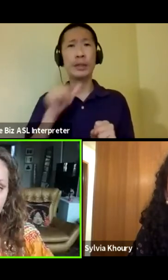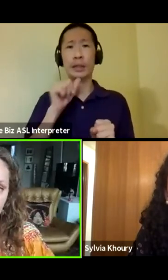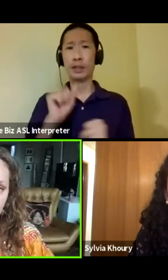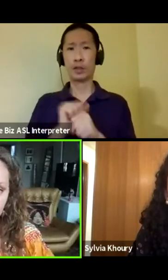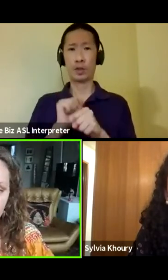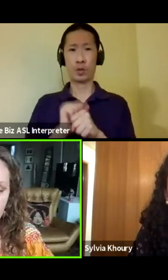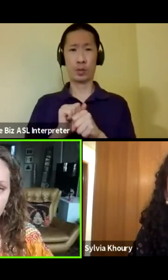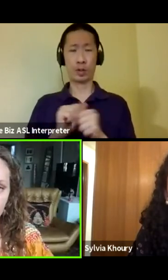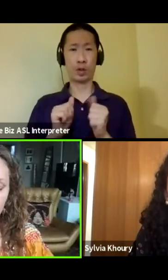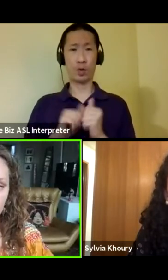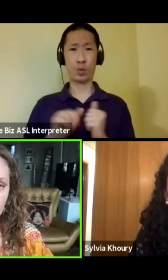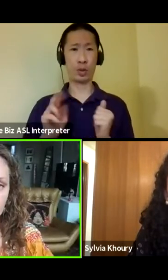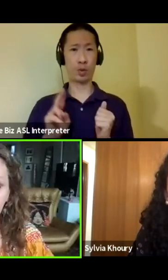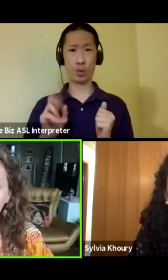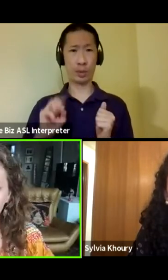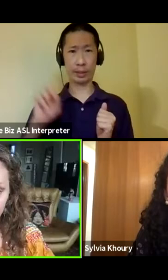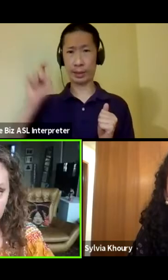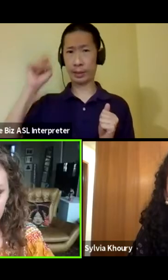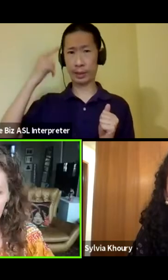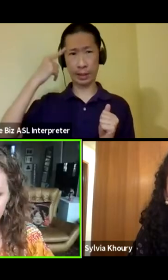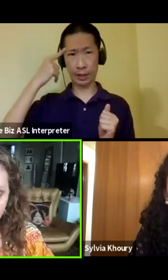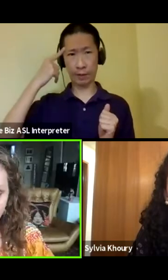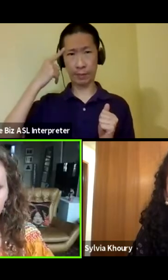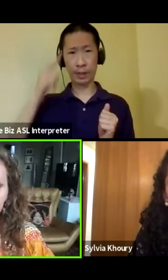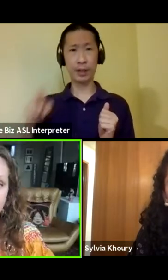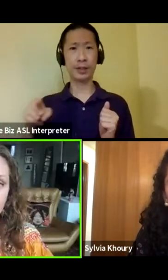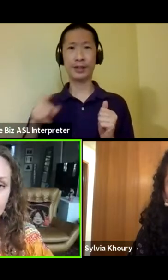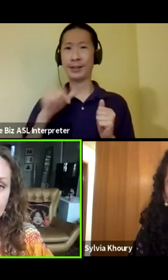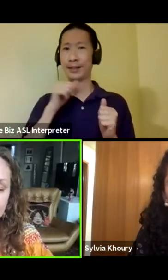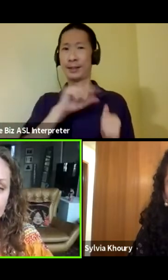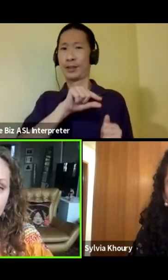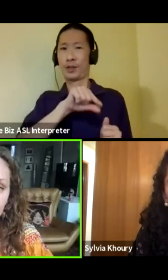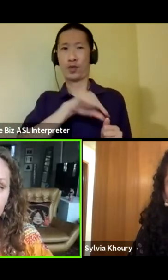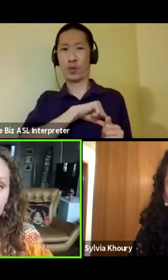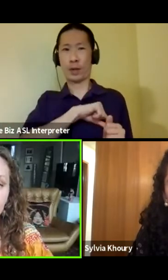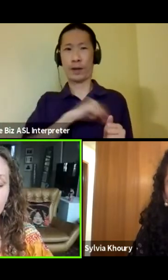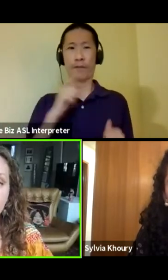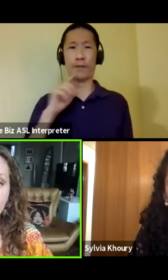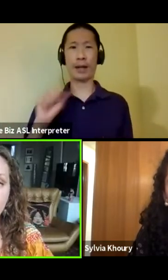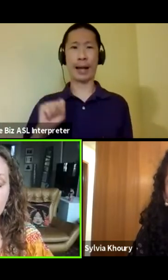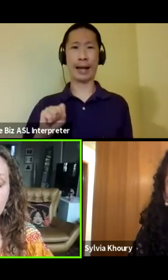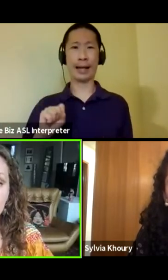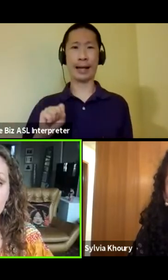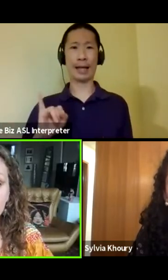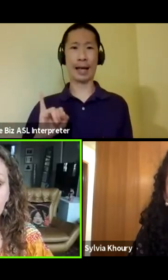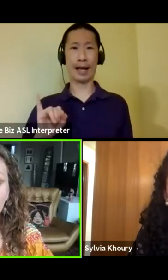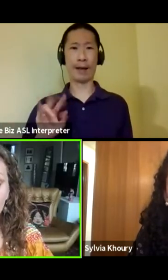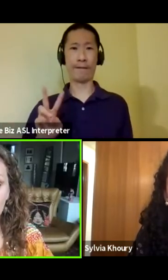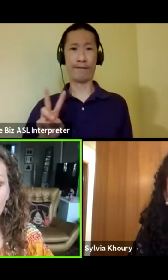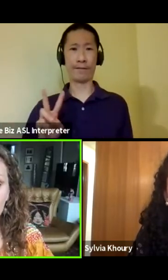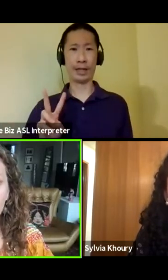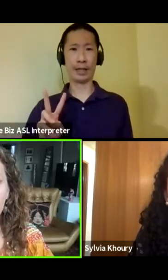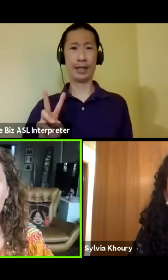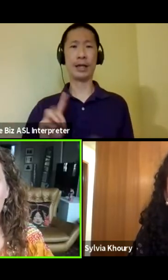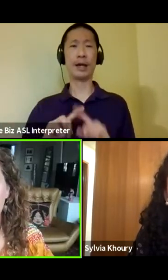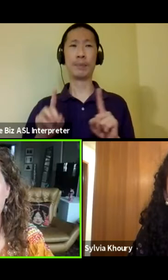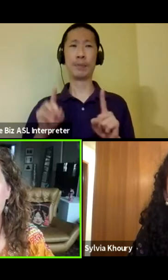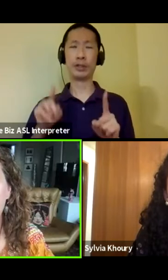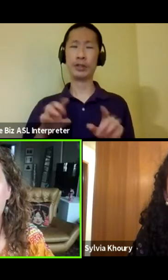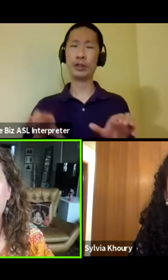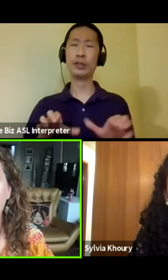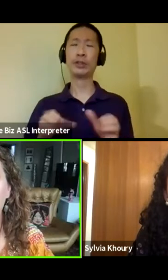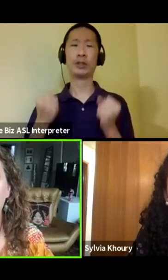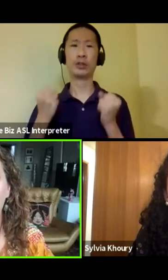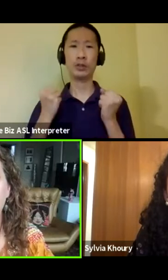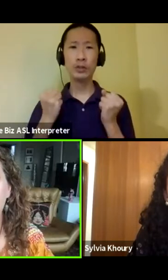the U.S. government. She does not qualify for an SIV. But she has done so